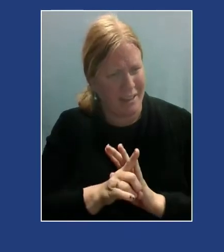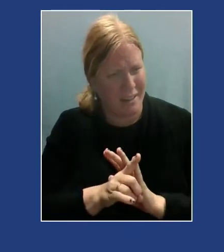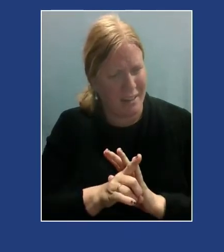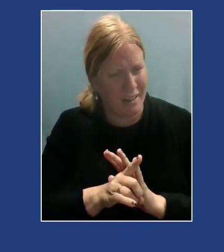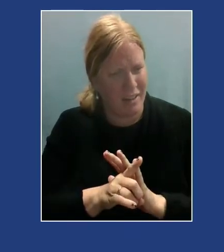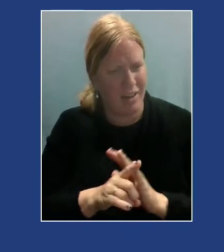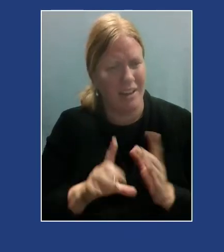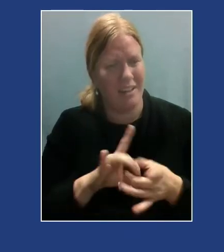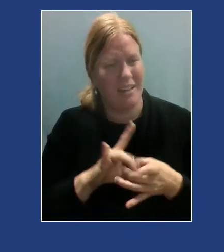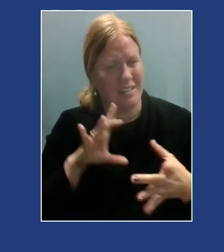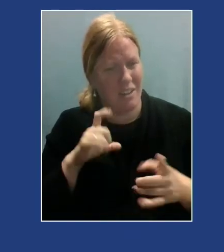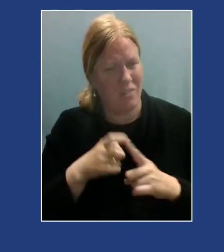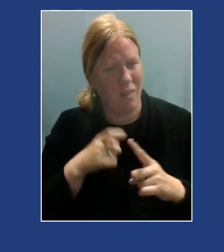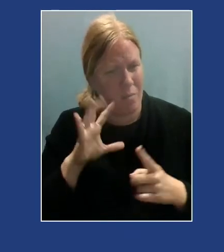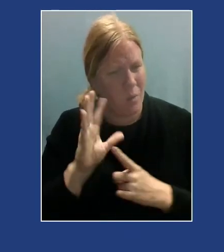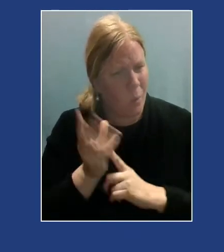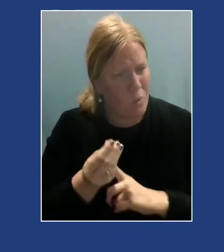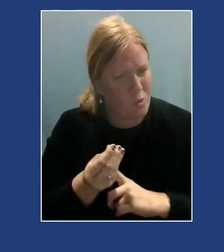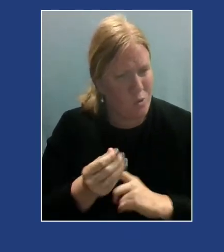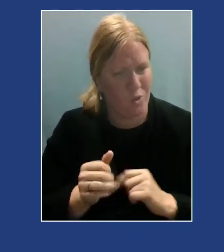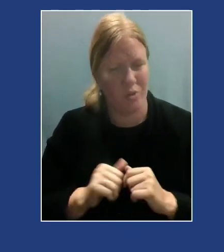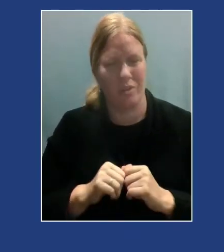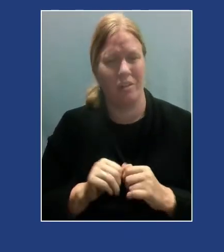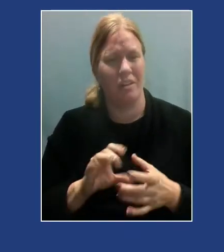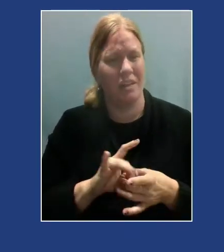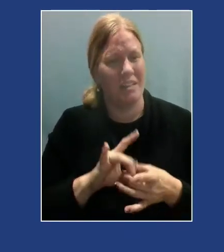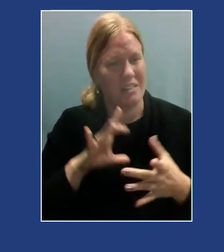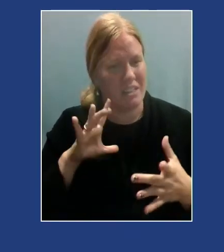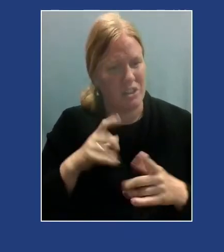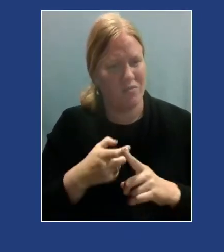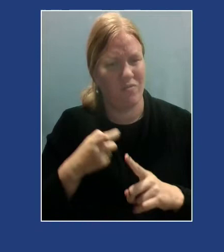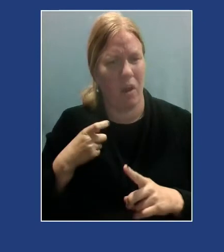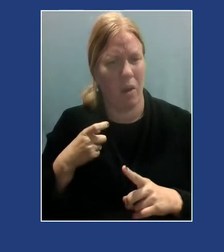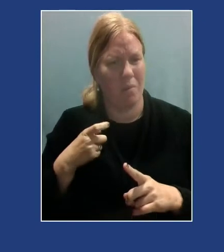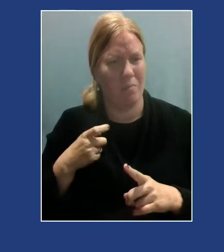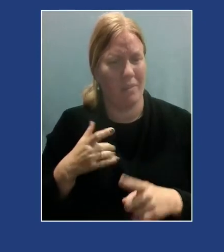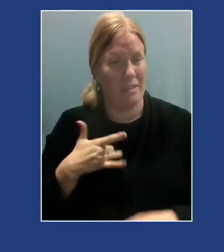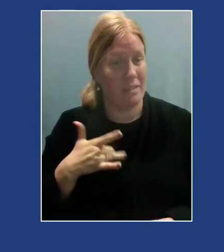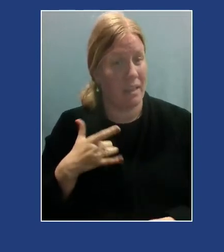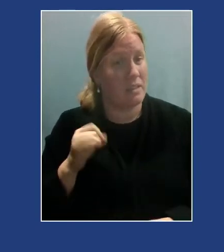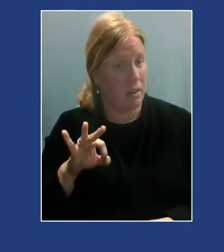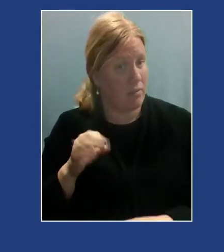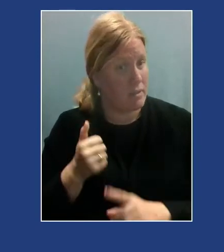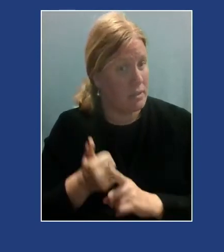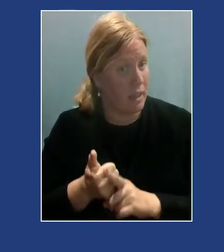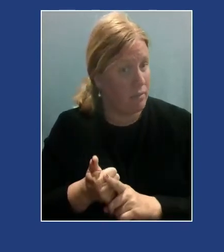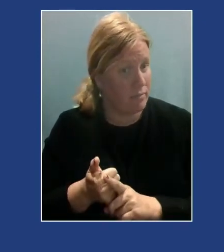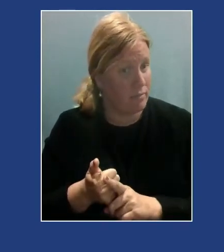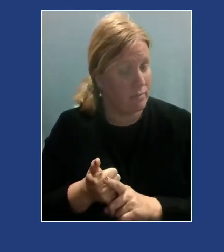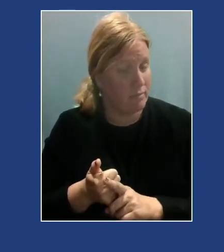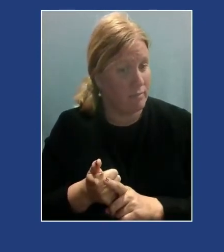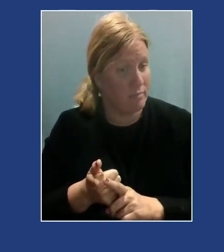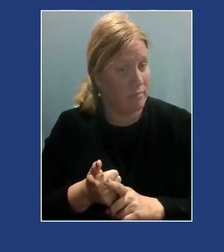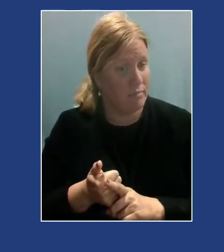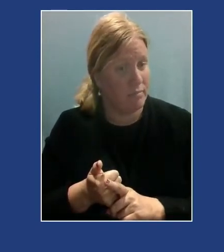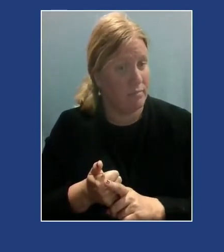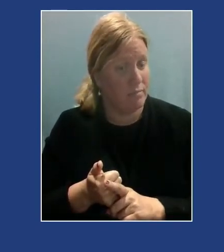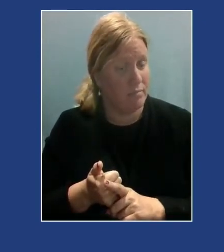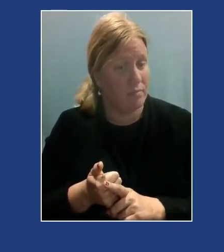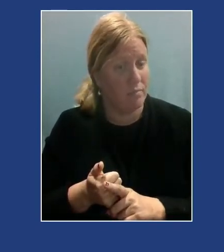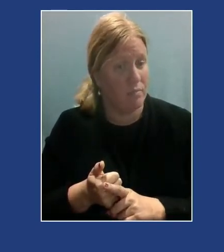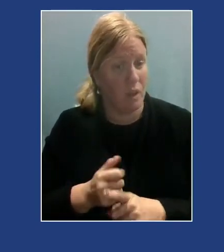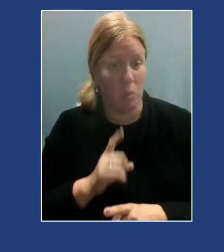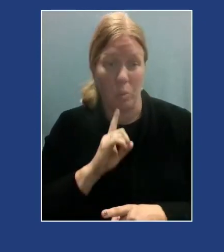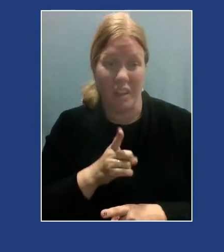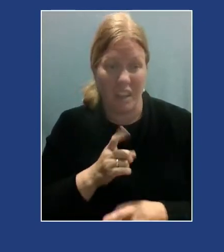disconnected from their cultures, the way that they have been disconnected from a sense of self. And we're ultimately helping folks